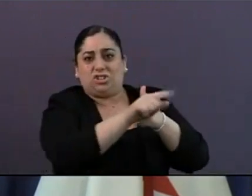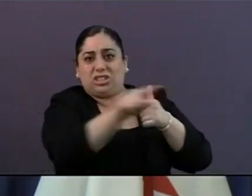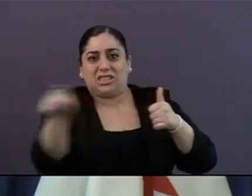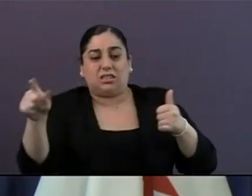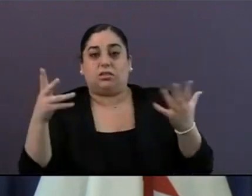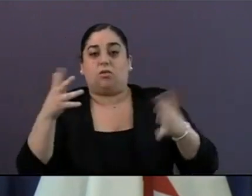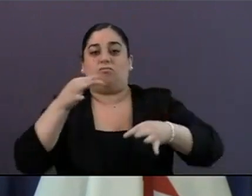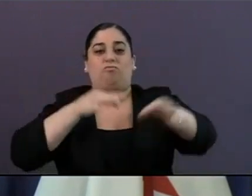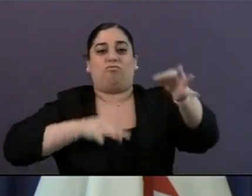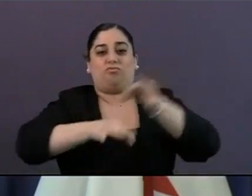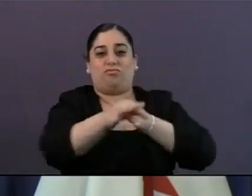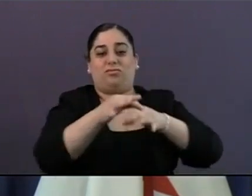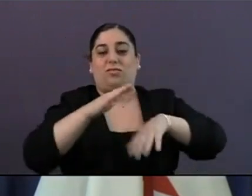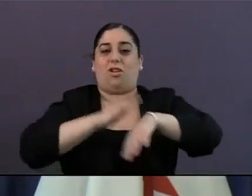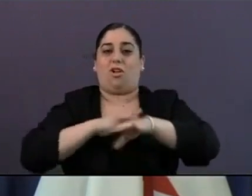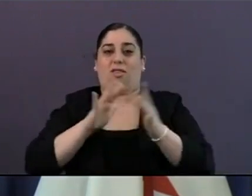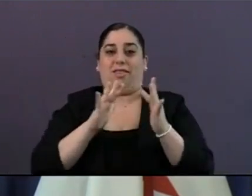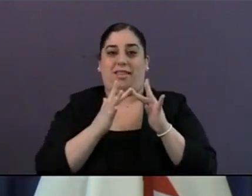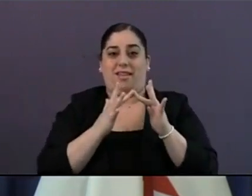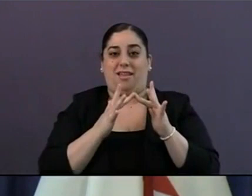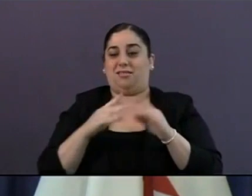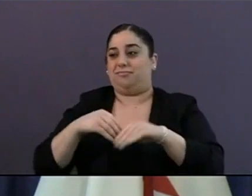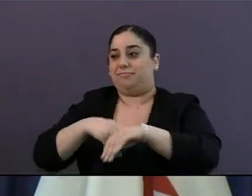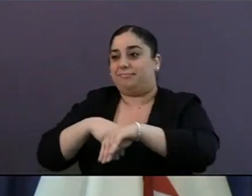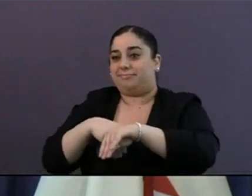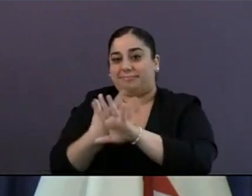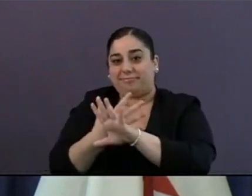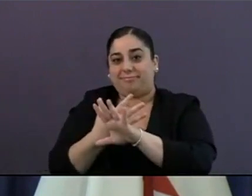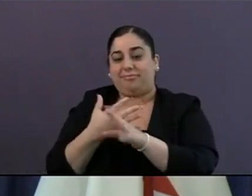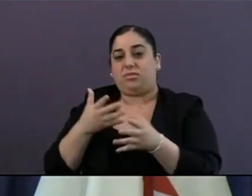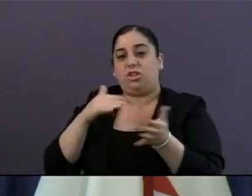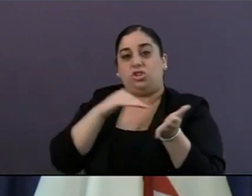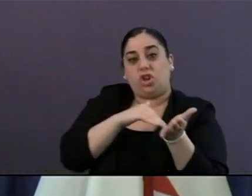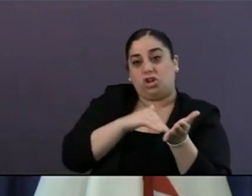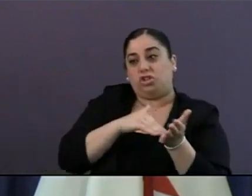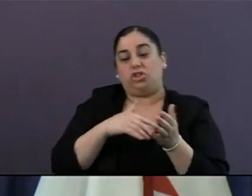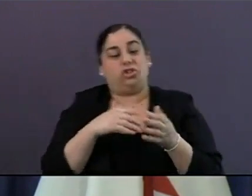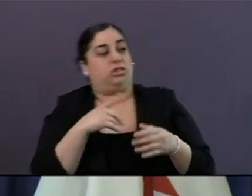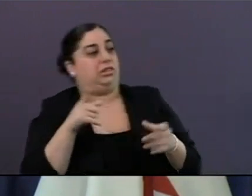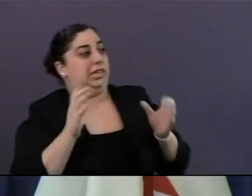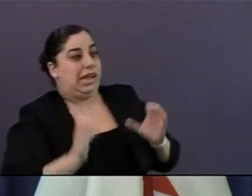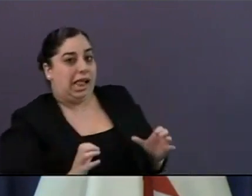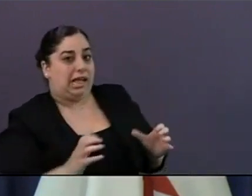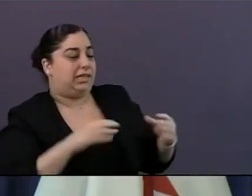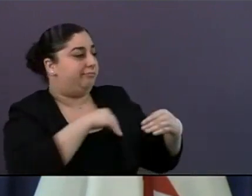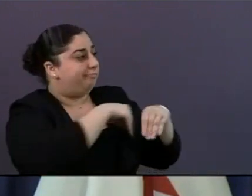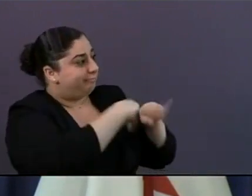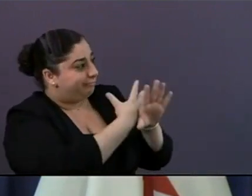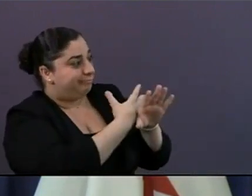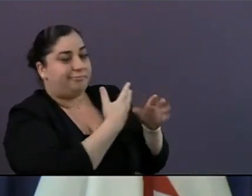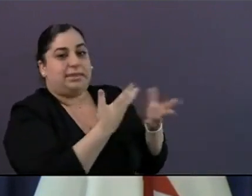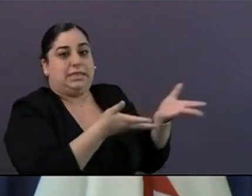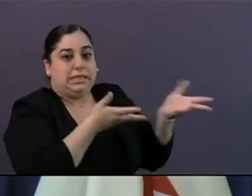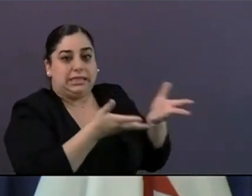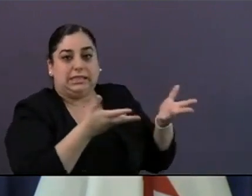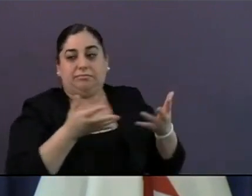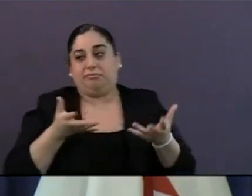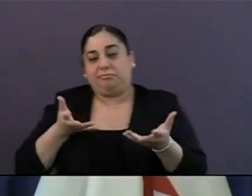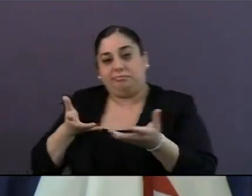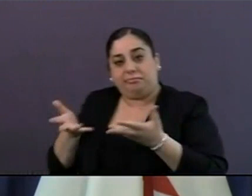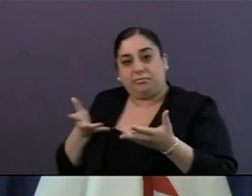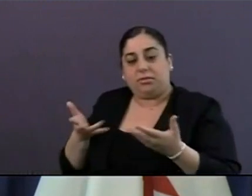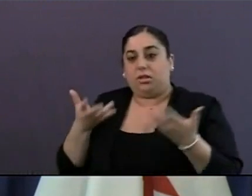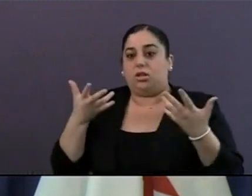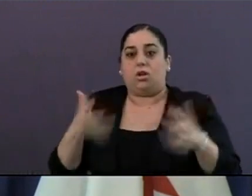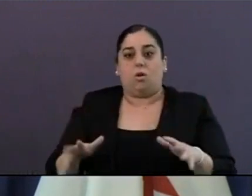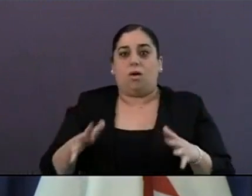and a reliable network is critical because during an examination and discussion with the family, you don't want to have technical issues become a problem.